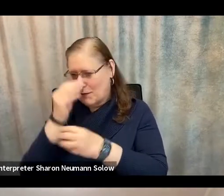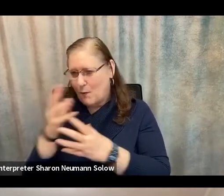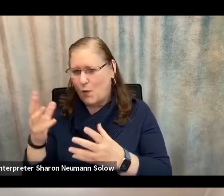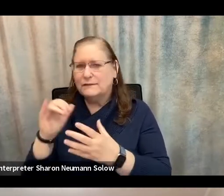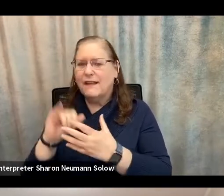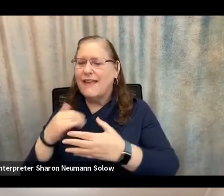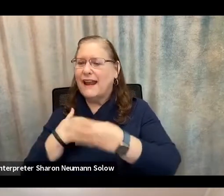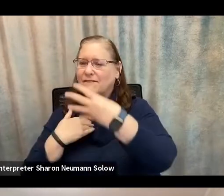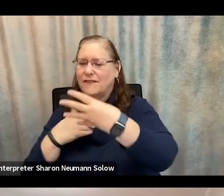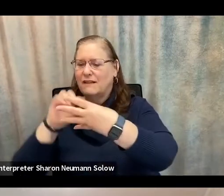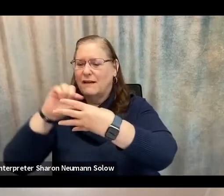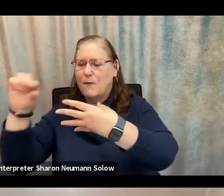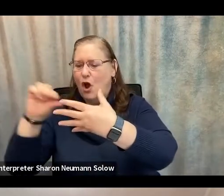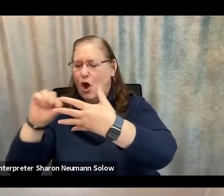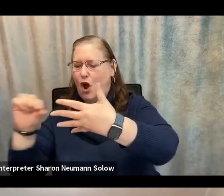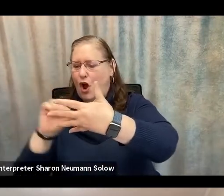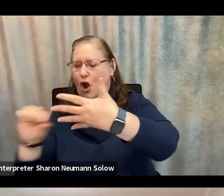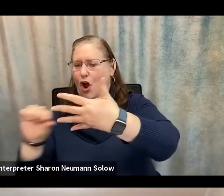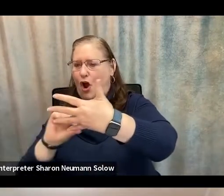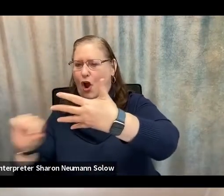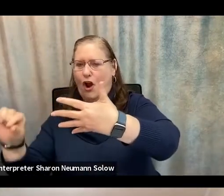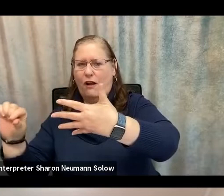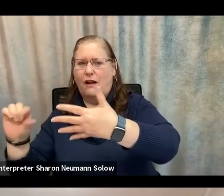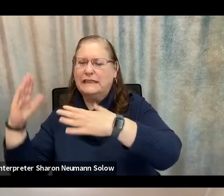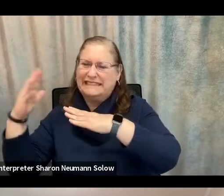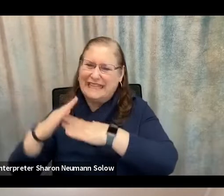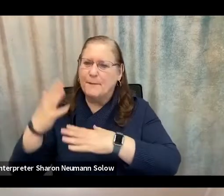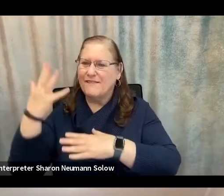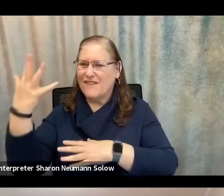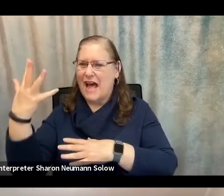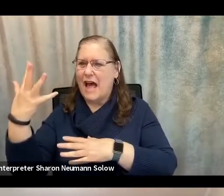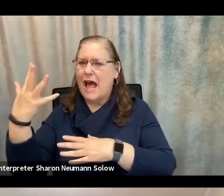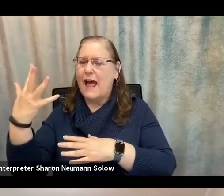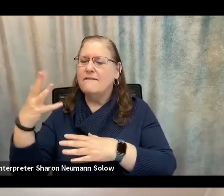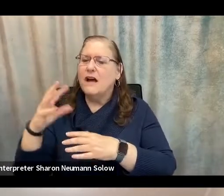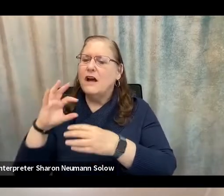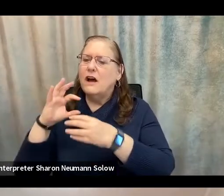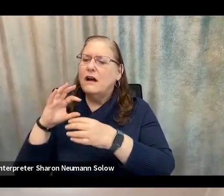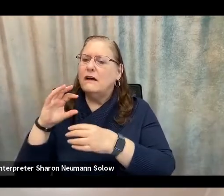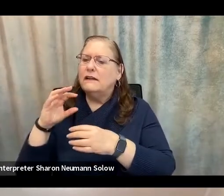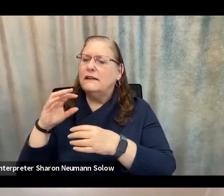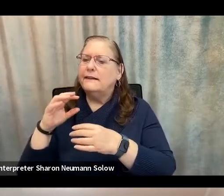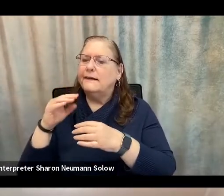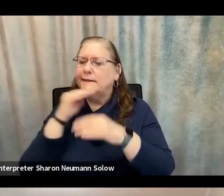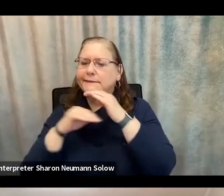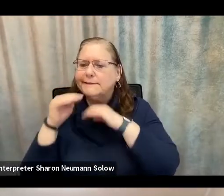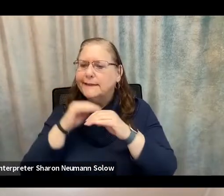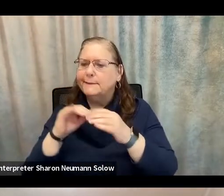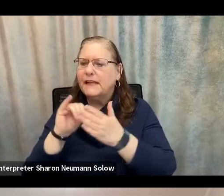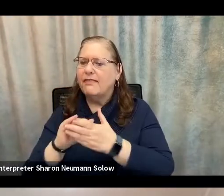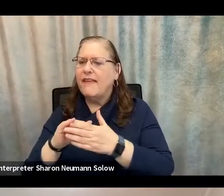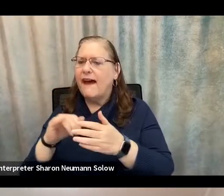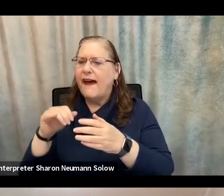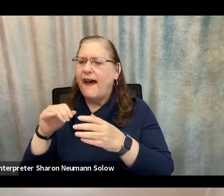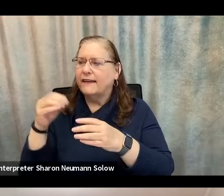five reported COVID related schemes that have been reported to the Federal Trade Commission.